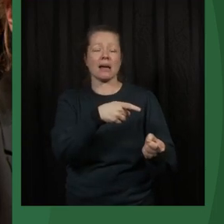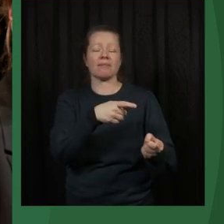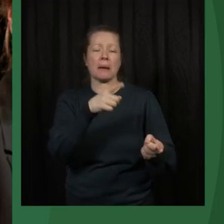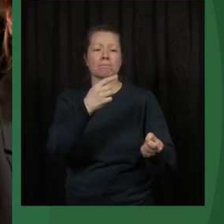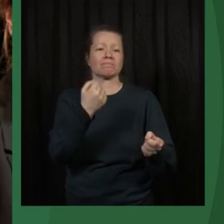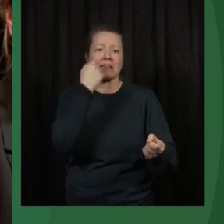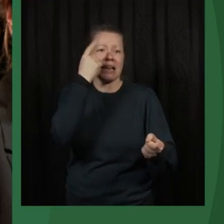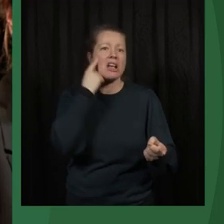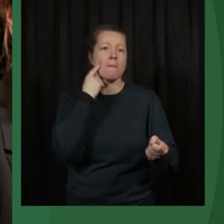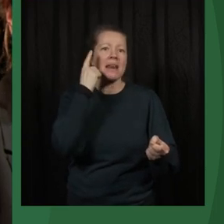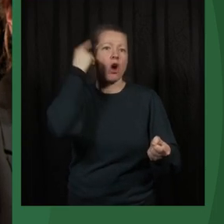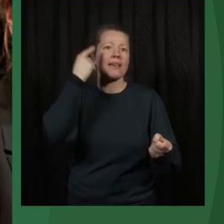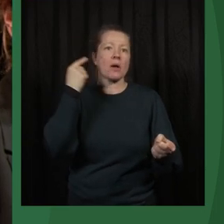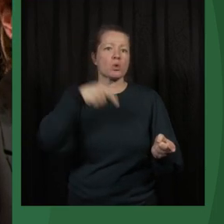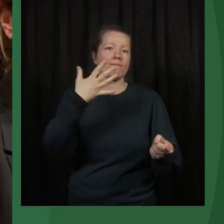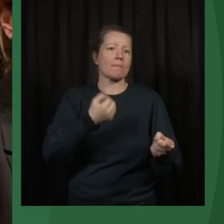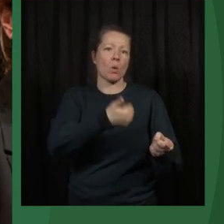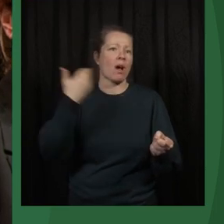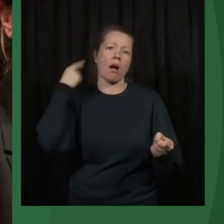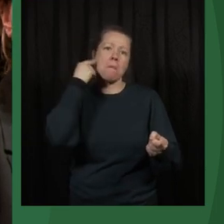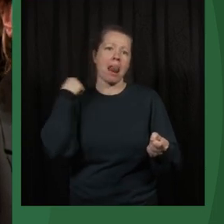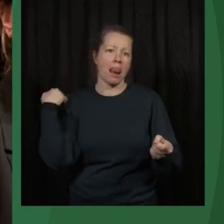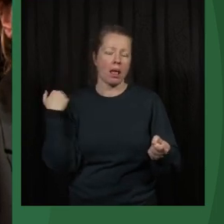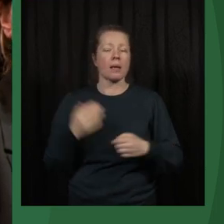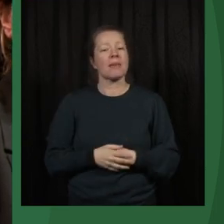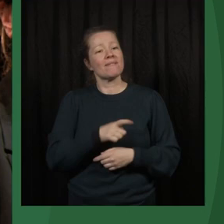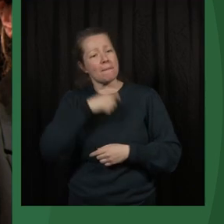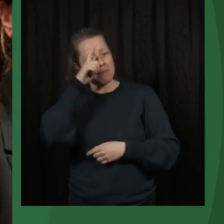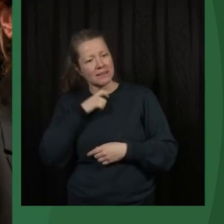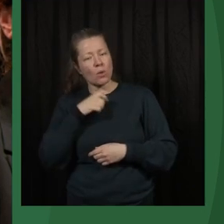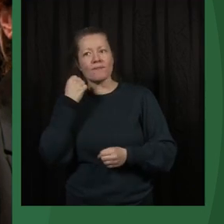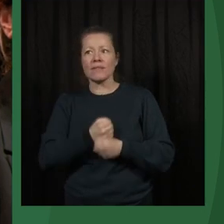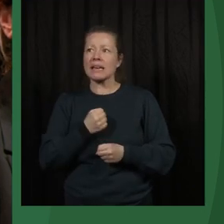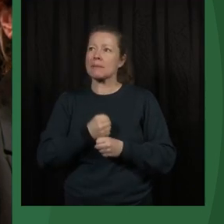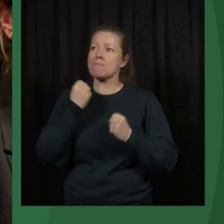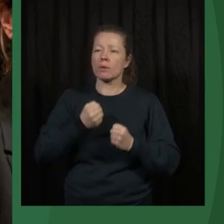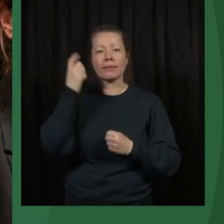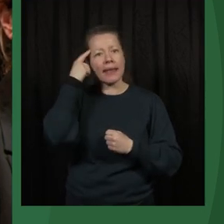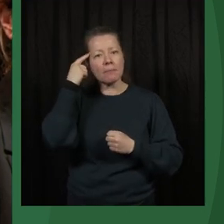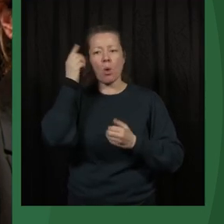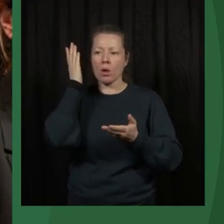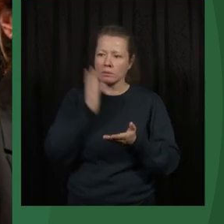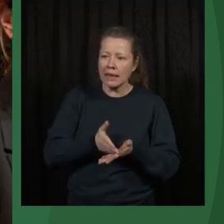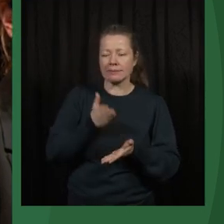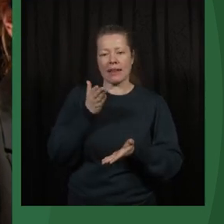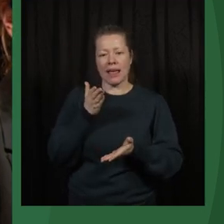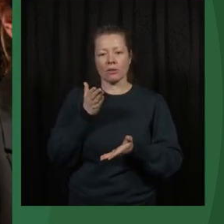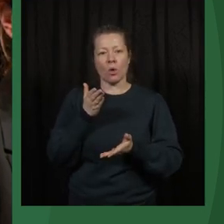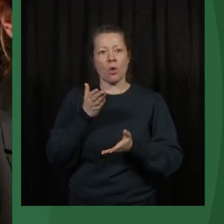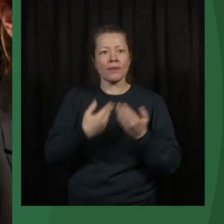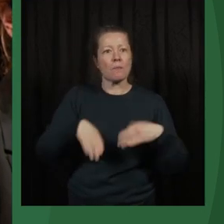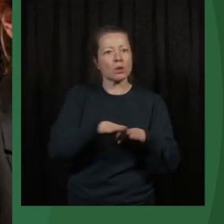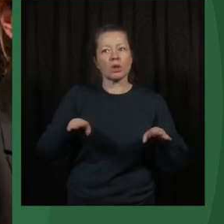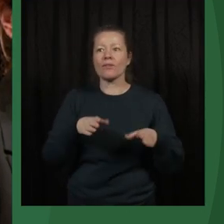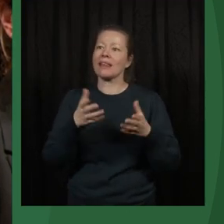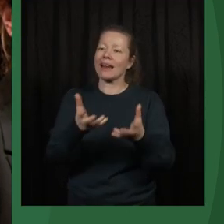years old. It really we are human and we are hardwired to think about justice, democracy and what we need to live in dignity.